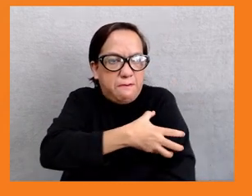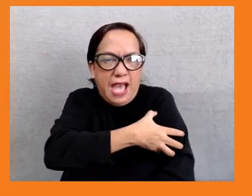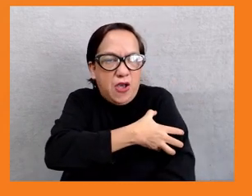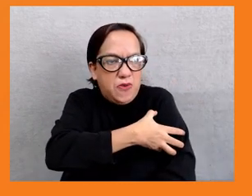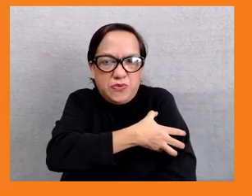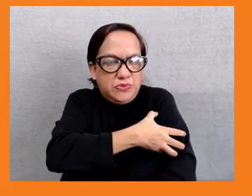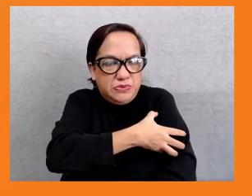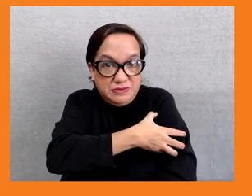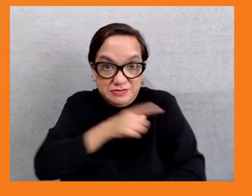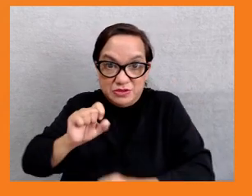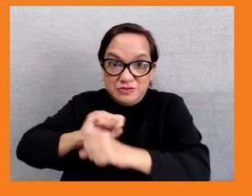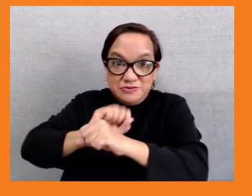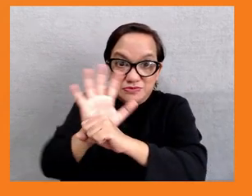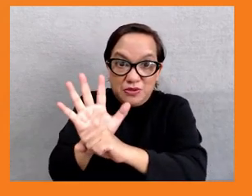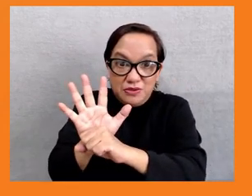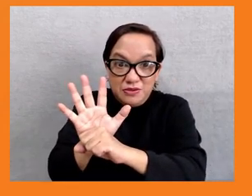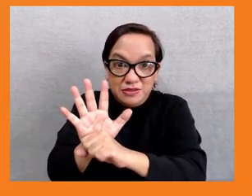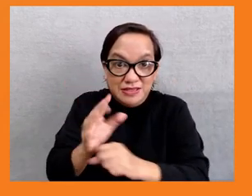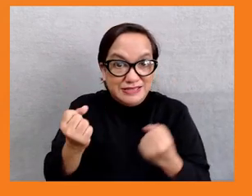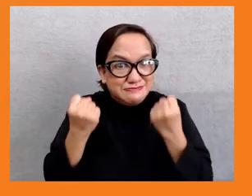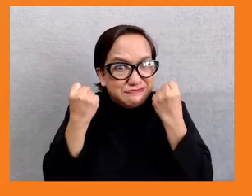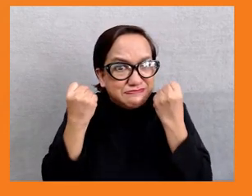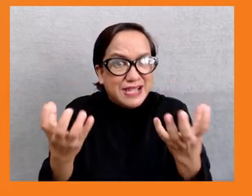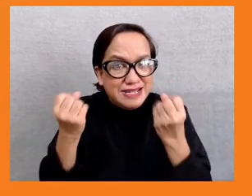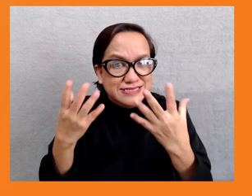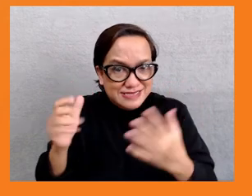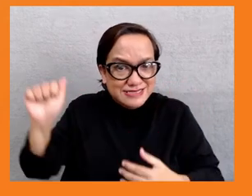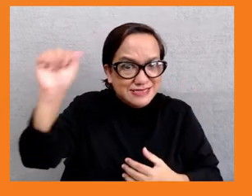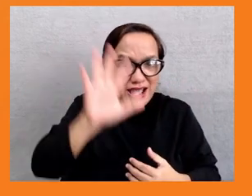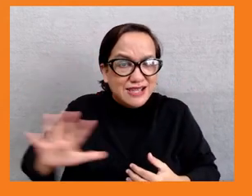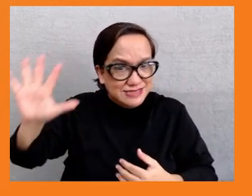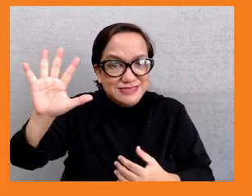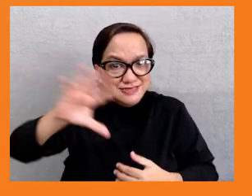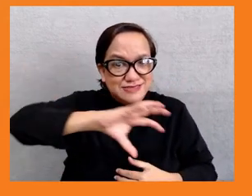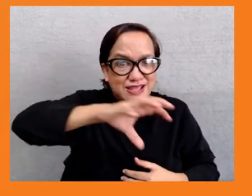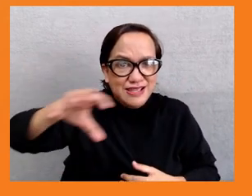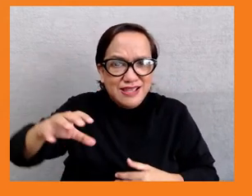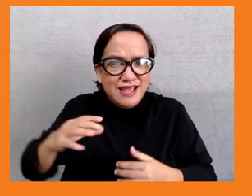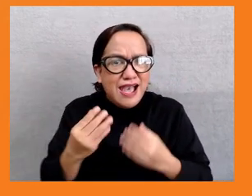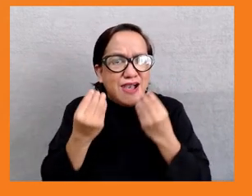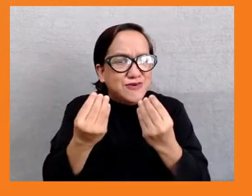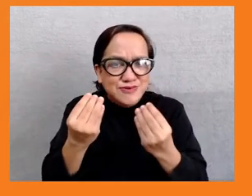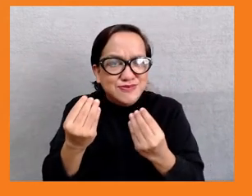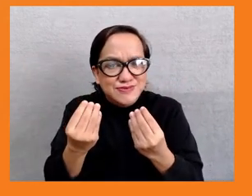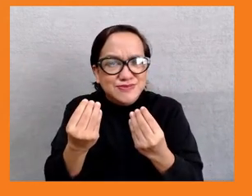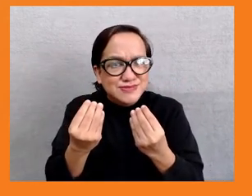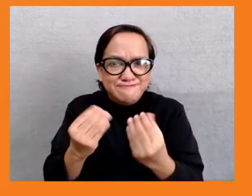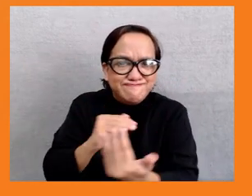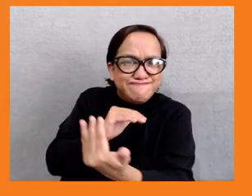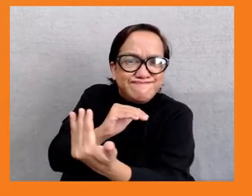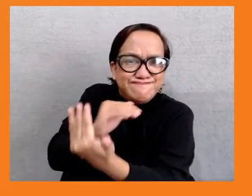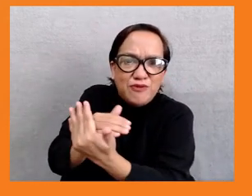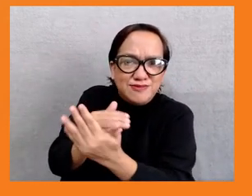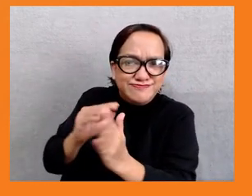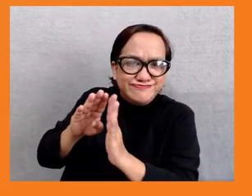countries had health facilities which were too weak to reduce fatalities, the lack of social protection made extended lockdowns impossible, and